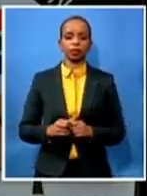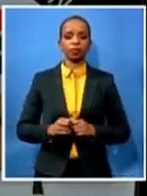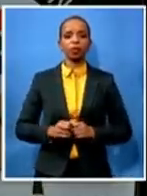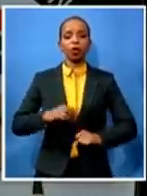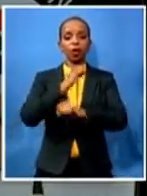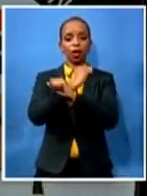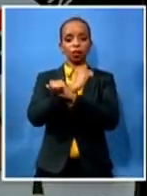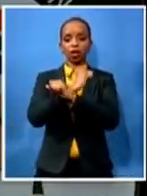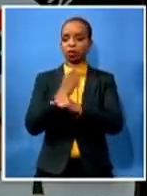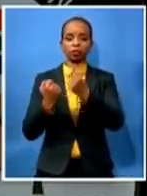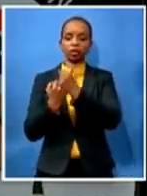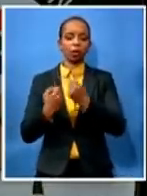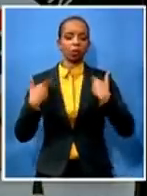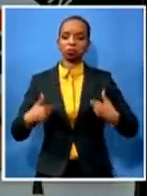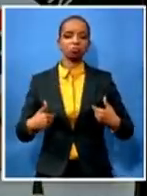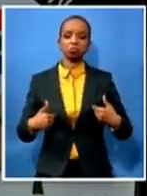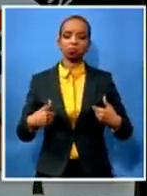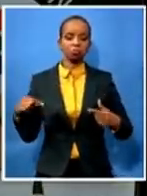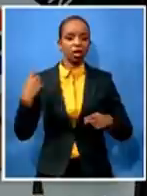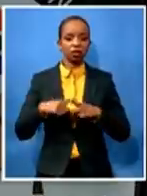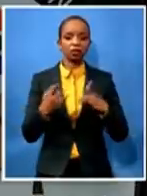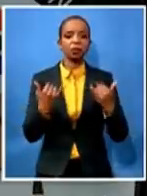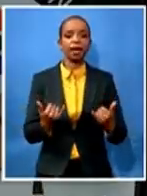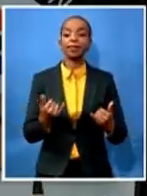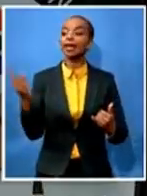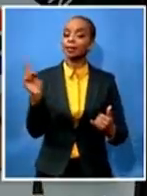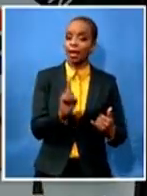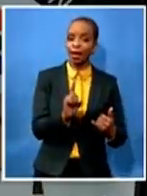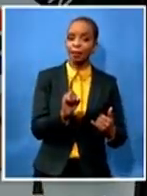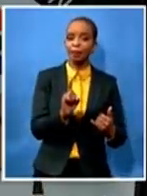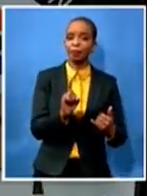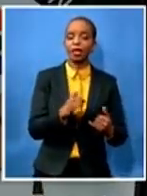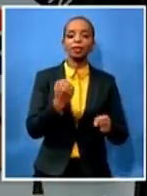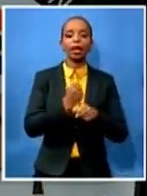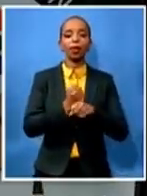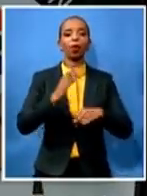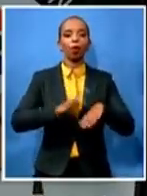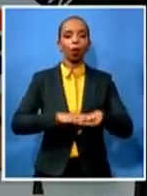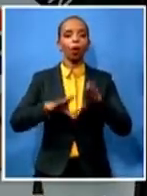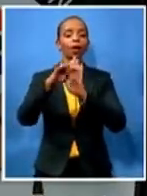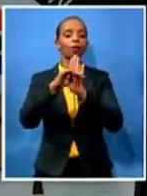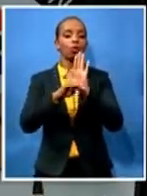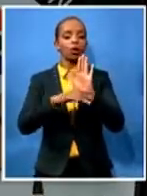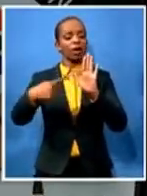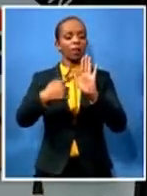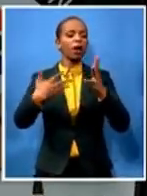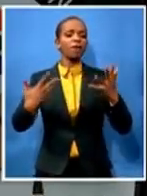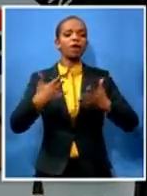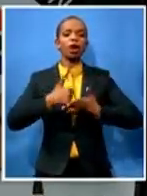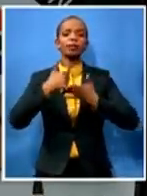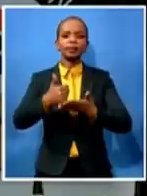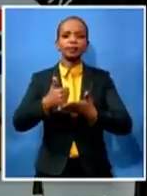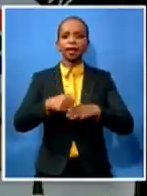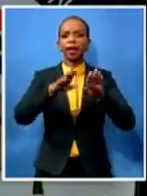worked on a program that went out to assist kids we picked up kids lying in villegas street